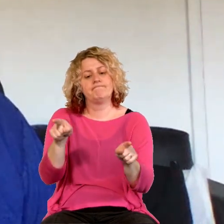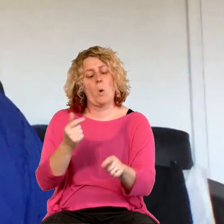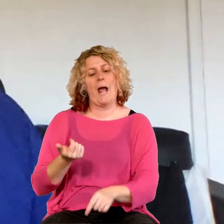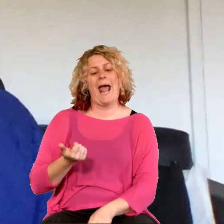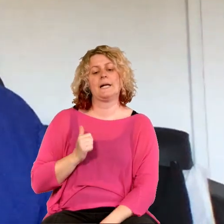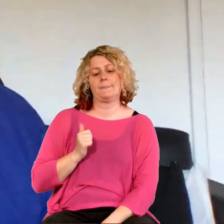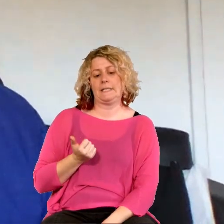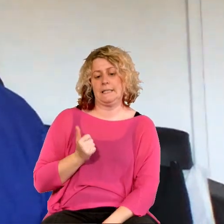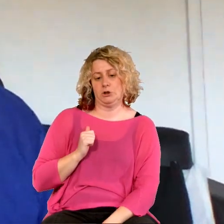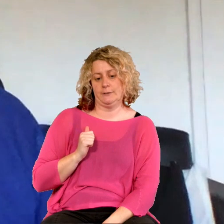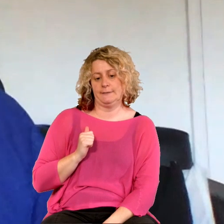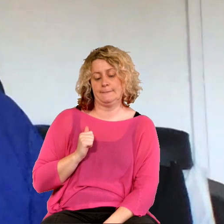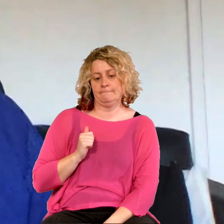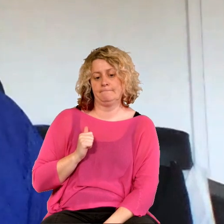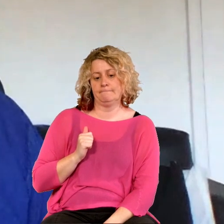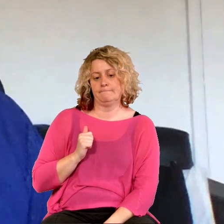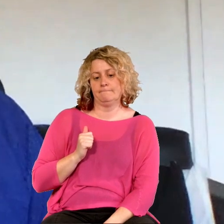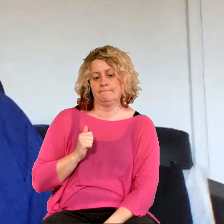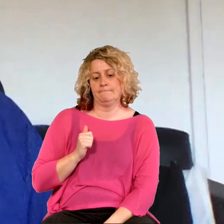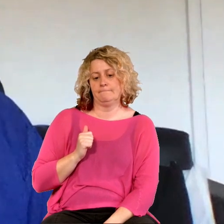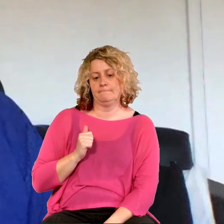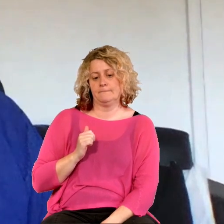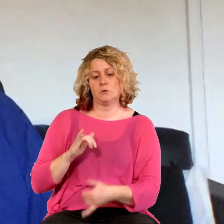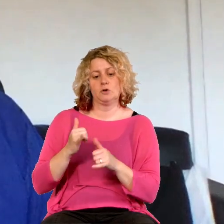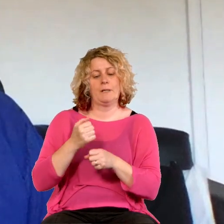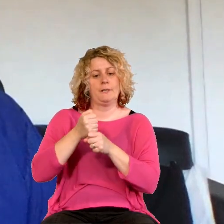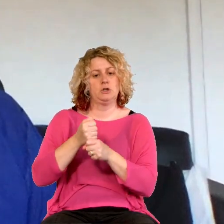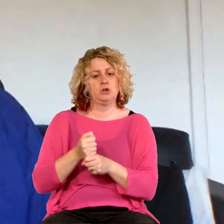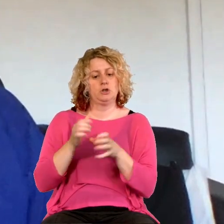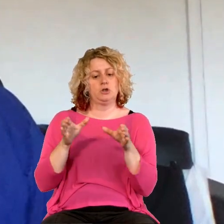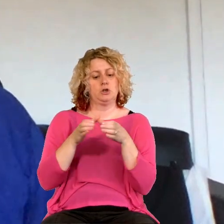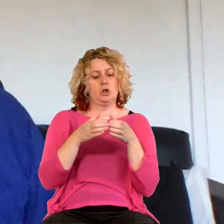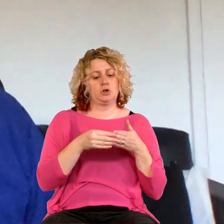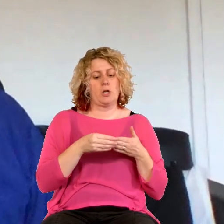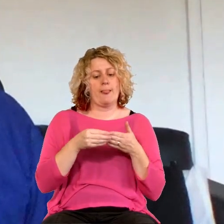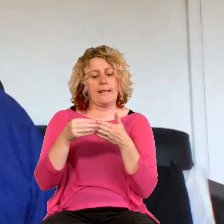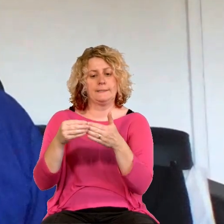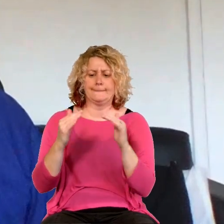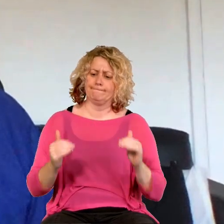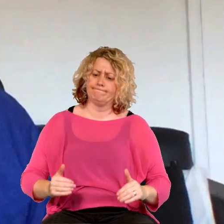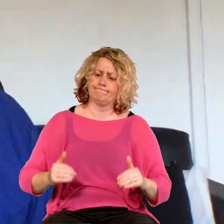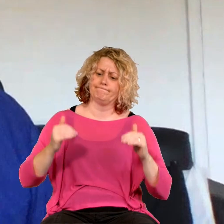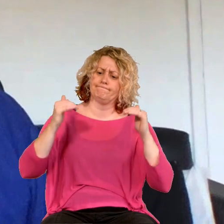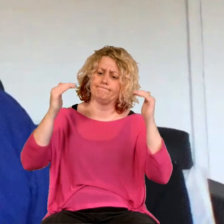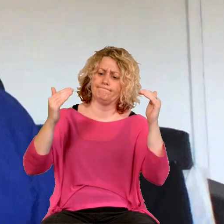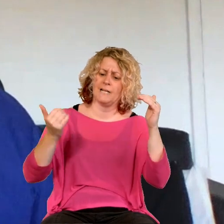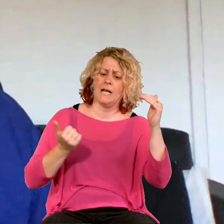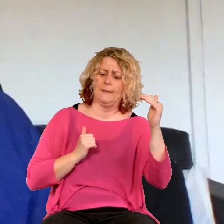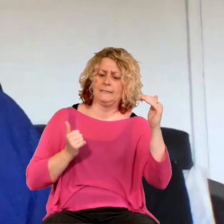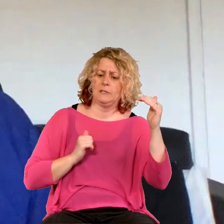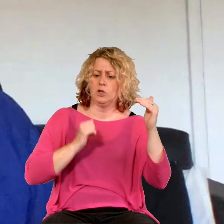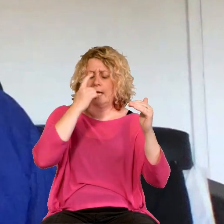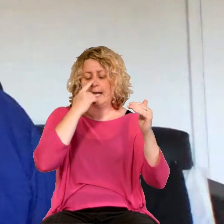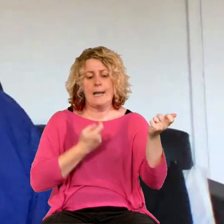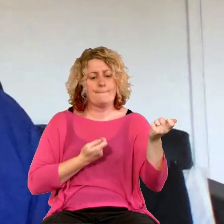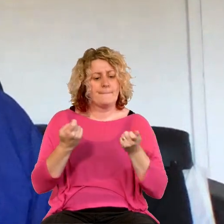So often, our church leaders are expected to be able to basically be the jack of all trades and master